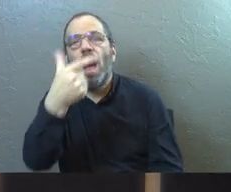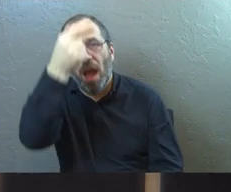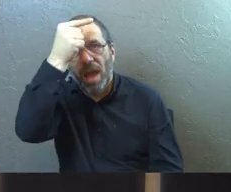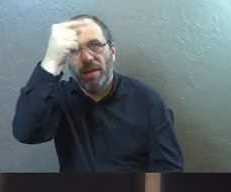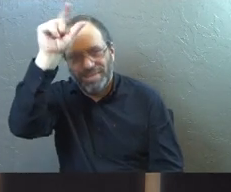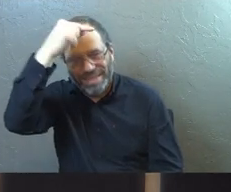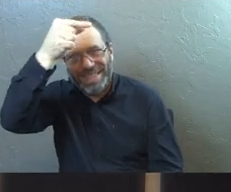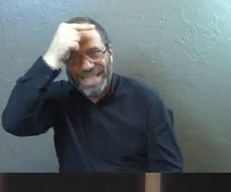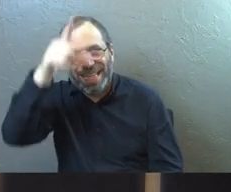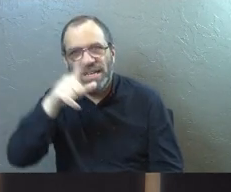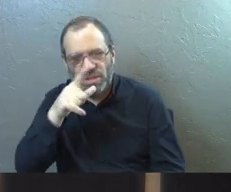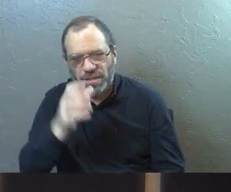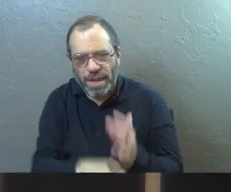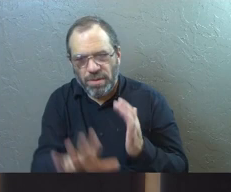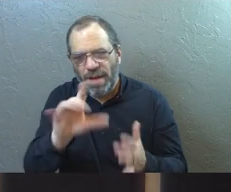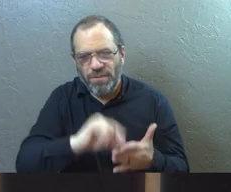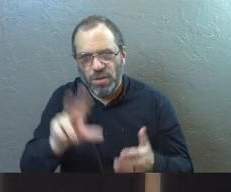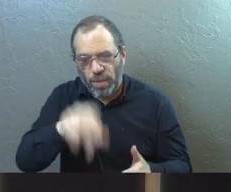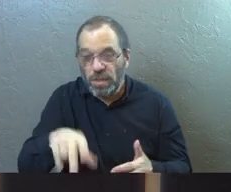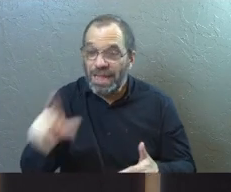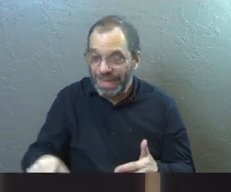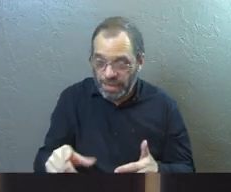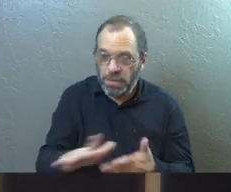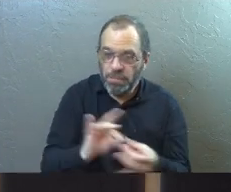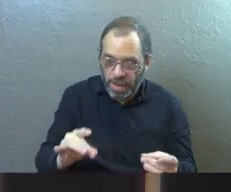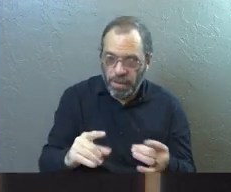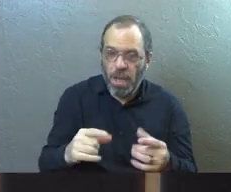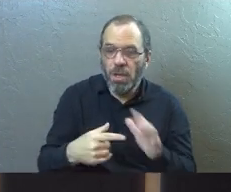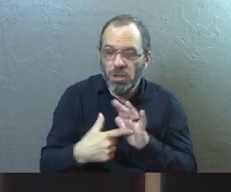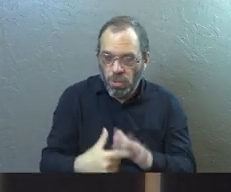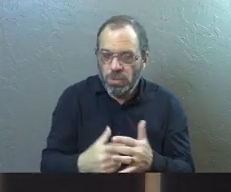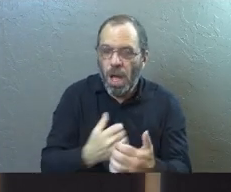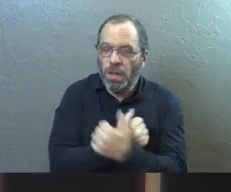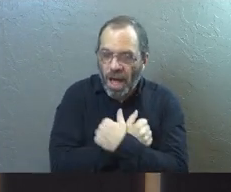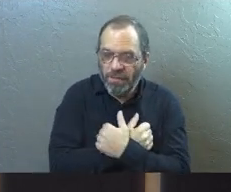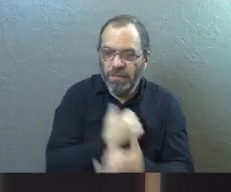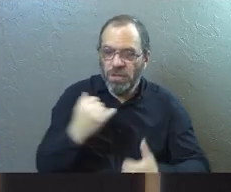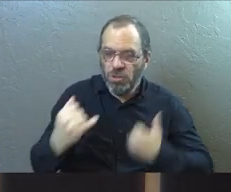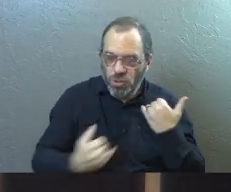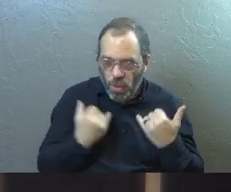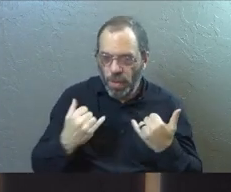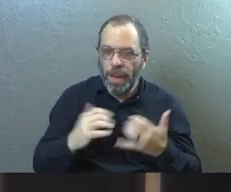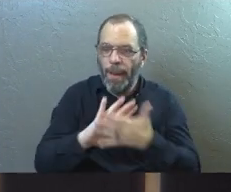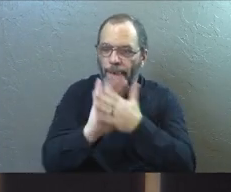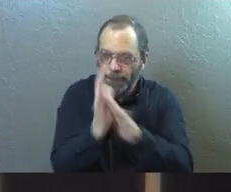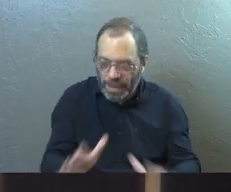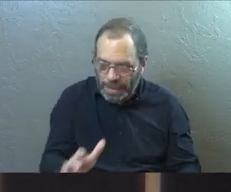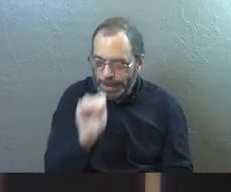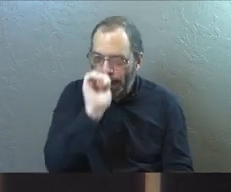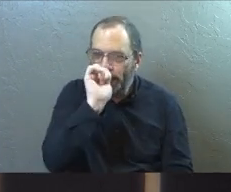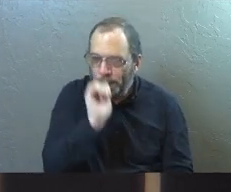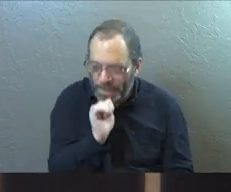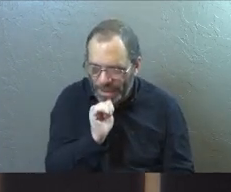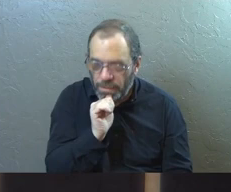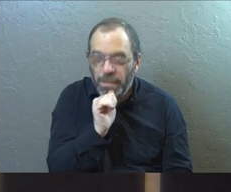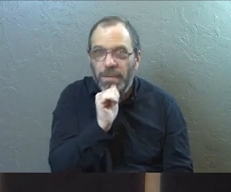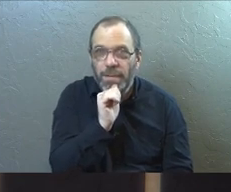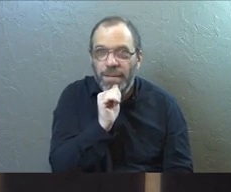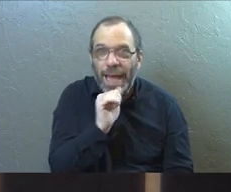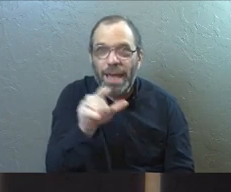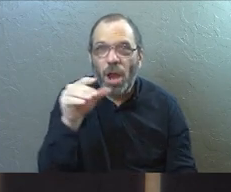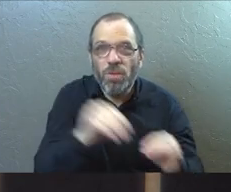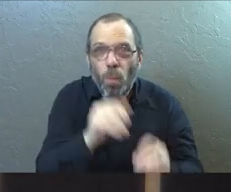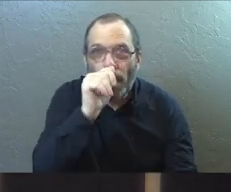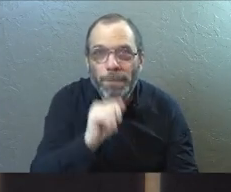But the Holy Spirit produces this kind of fruit in our lives. Love, joy, peace, patience. Are you more